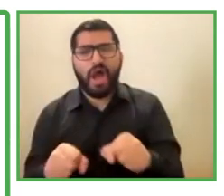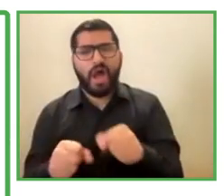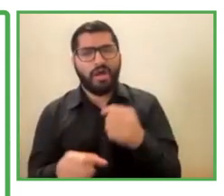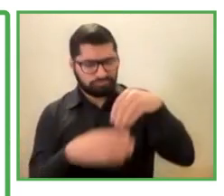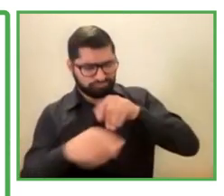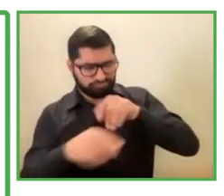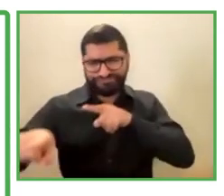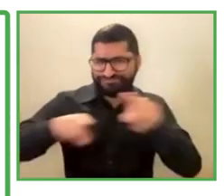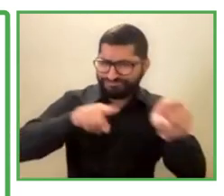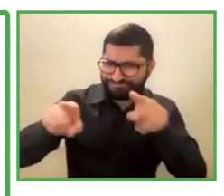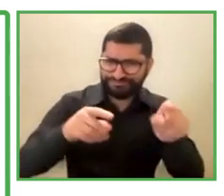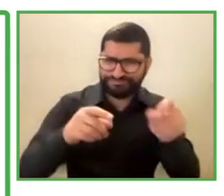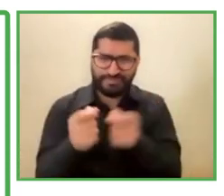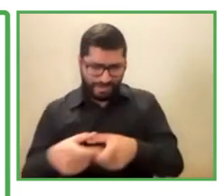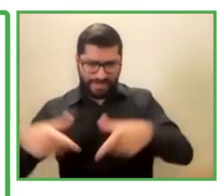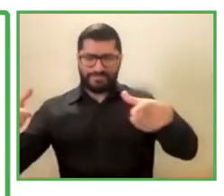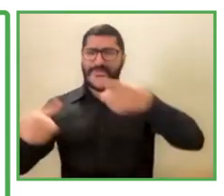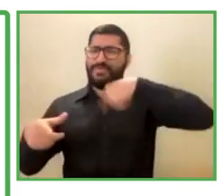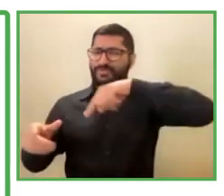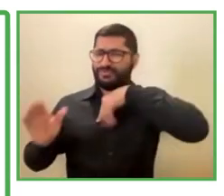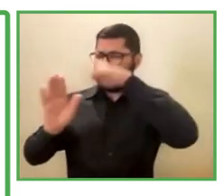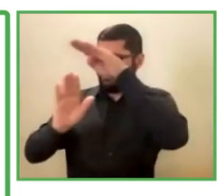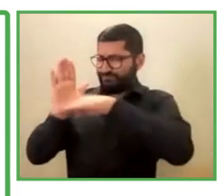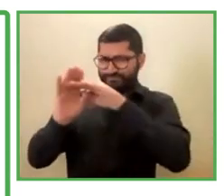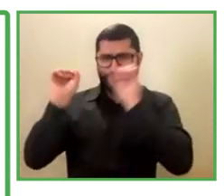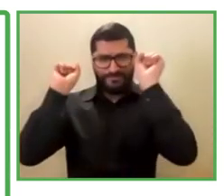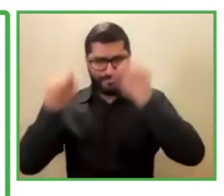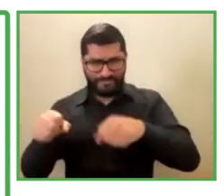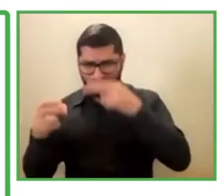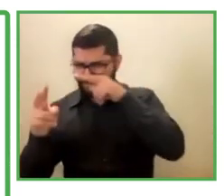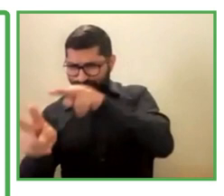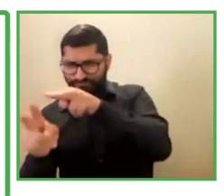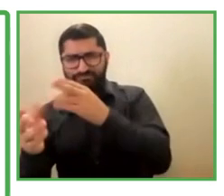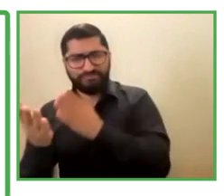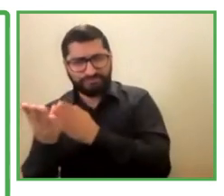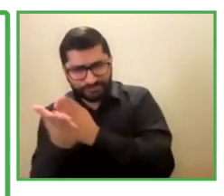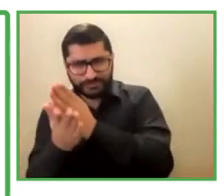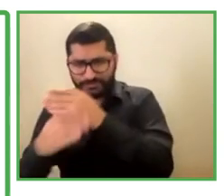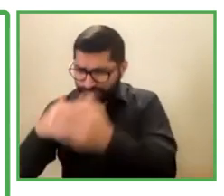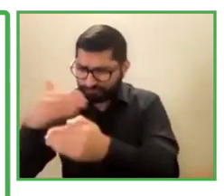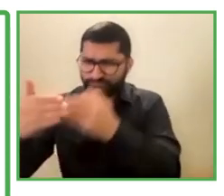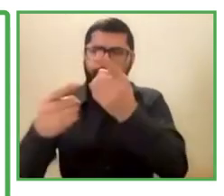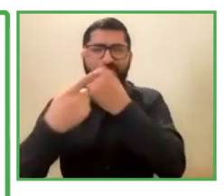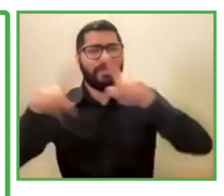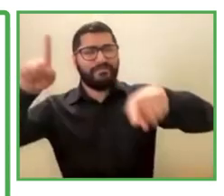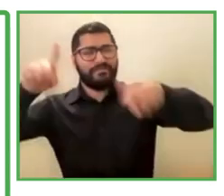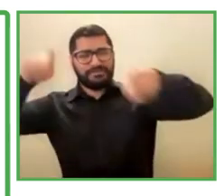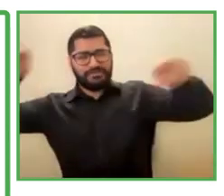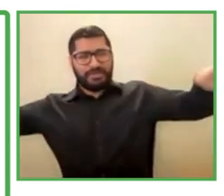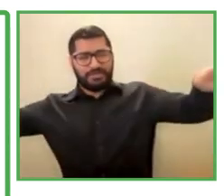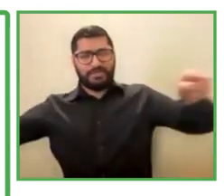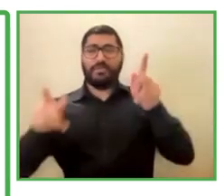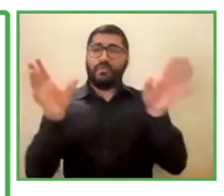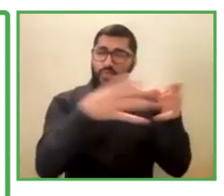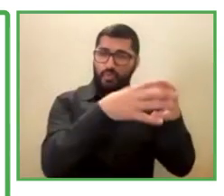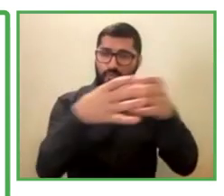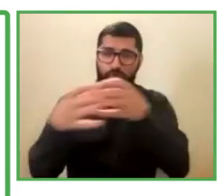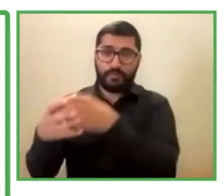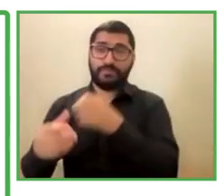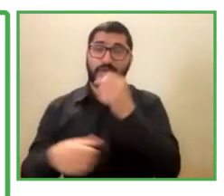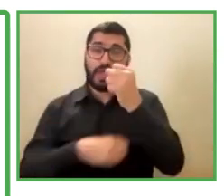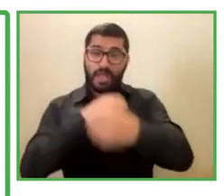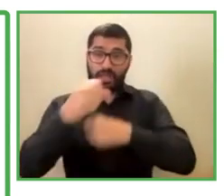leverage with and to expand our scope. In 2016,